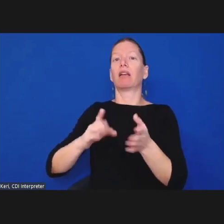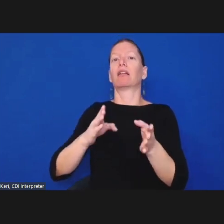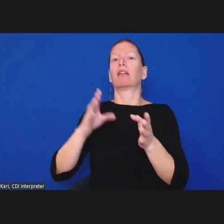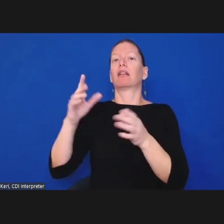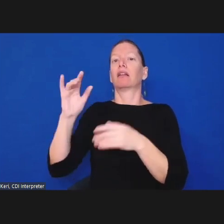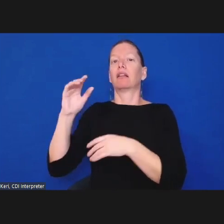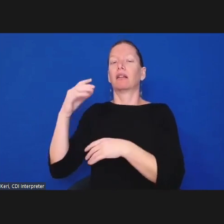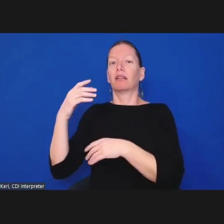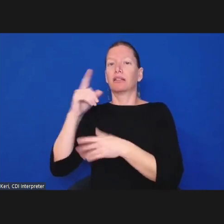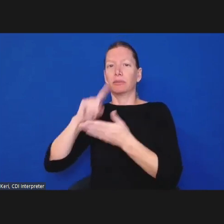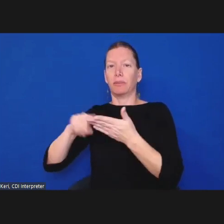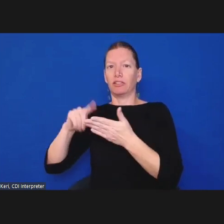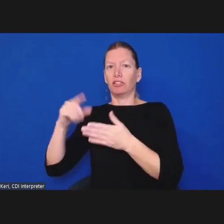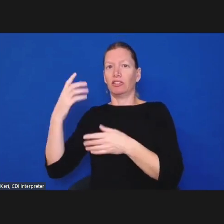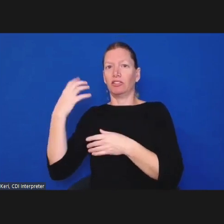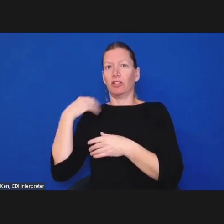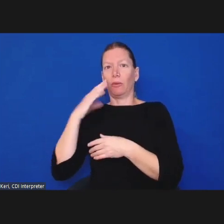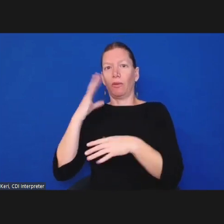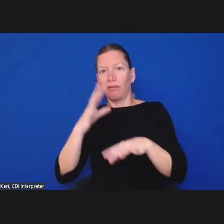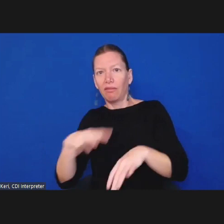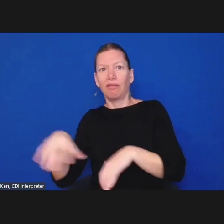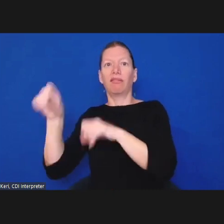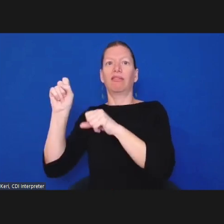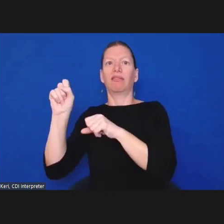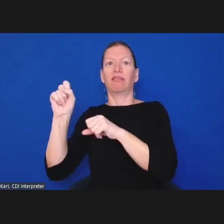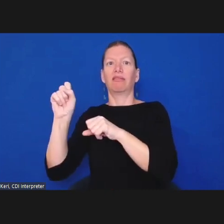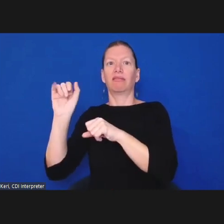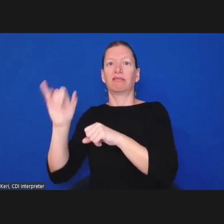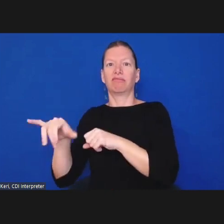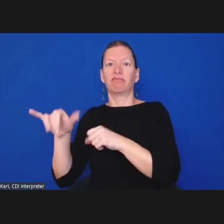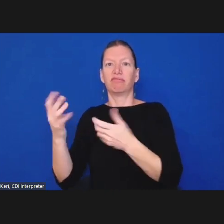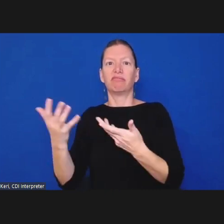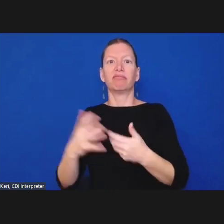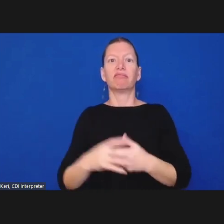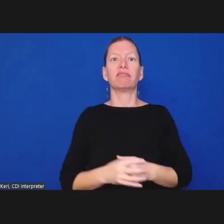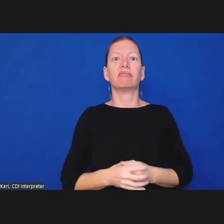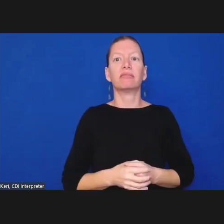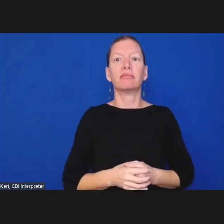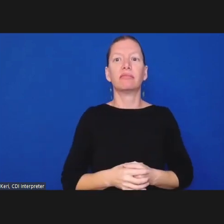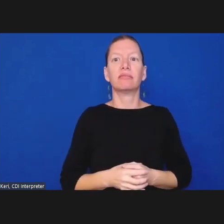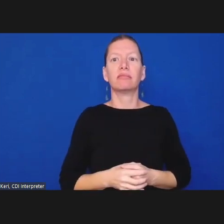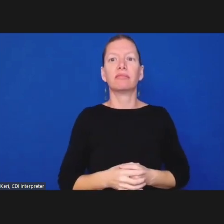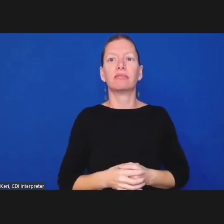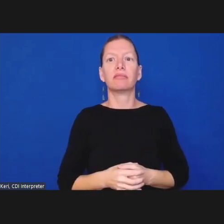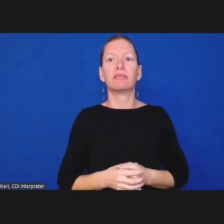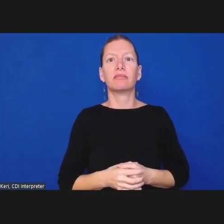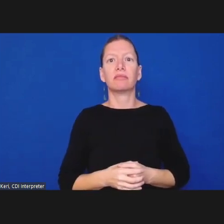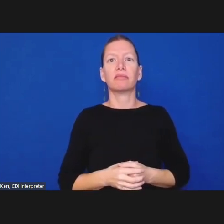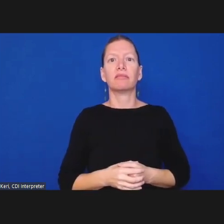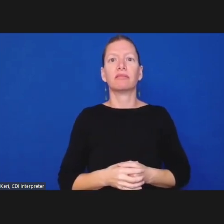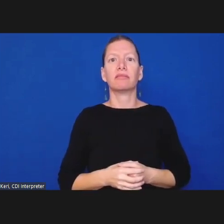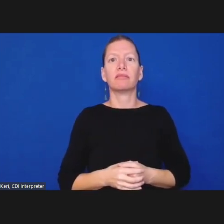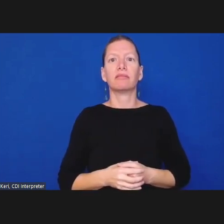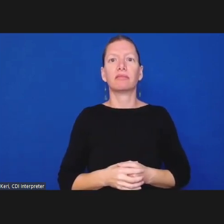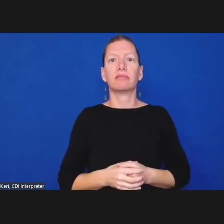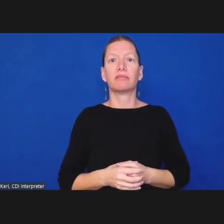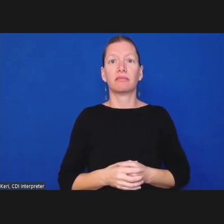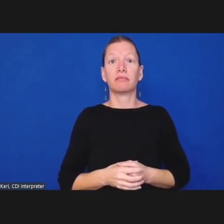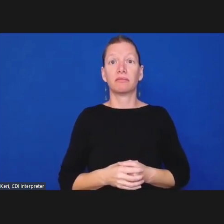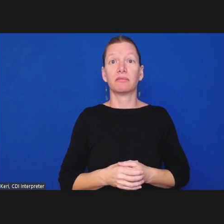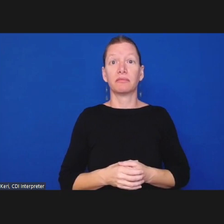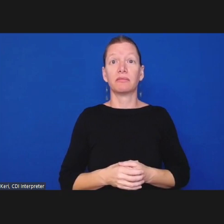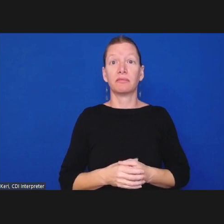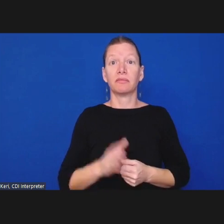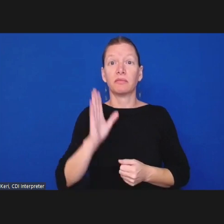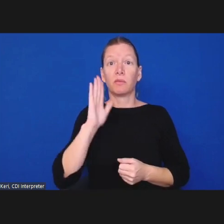um community engagement through um community forums listening sessions sort of what we're working on here there are